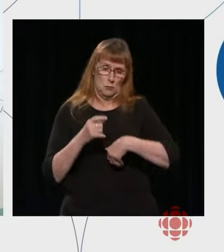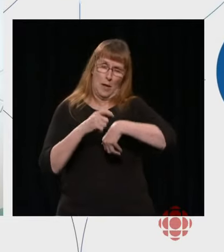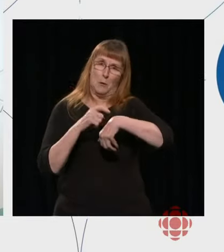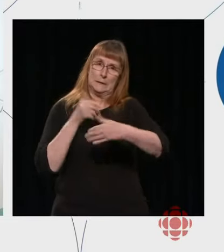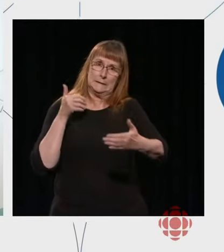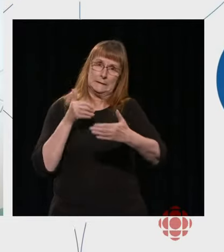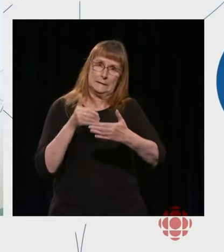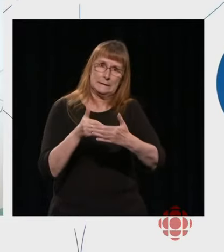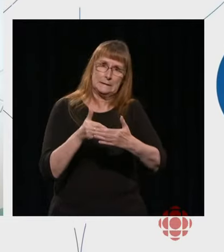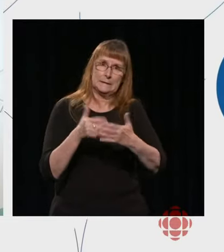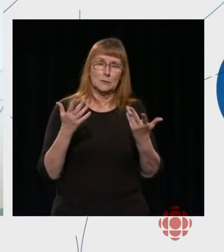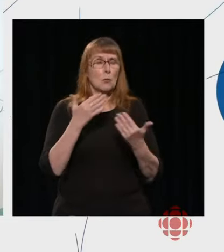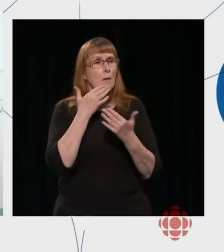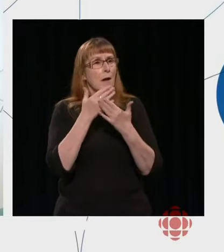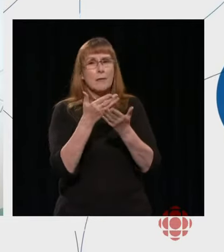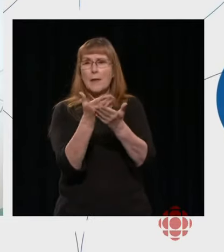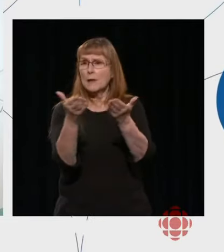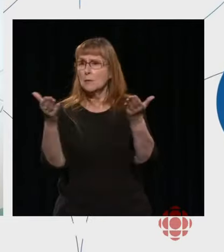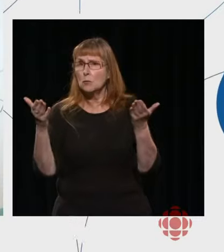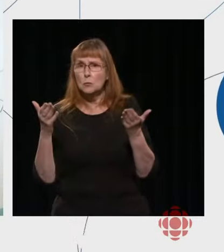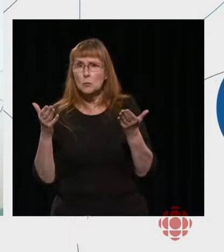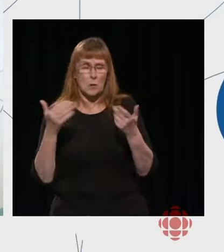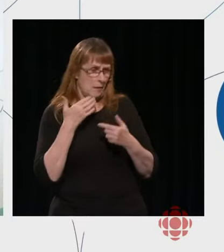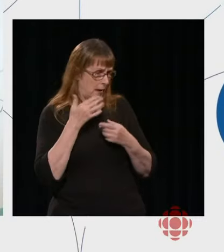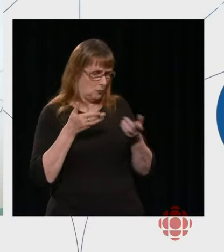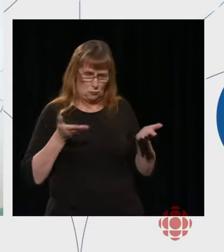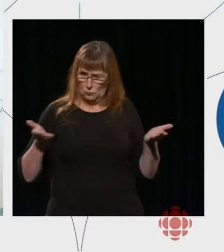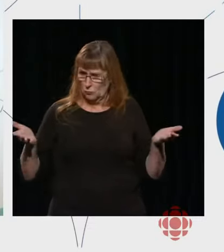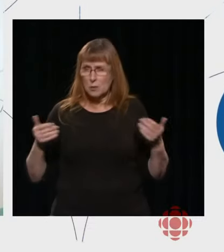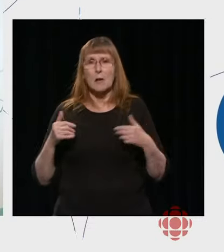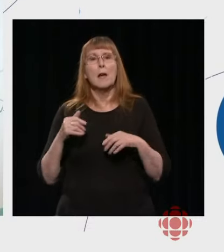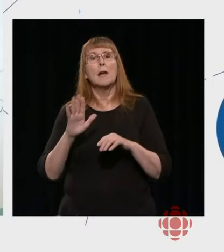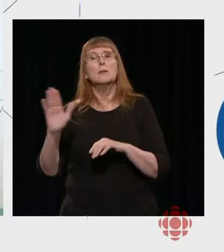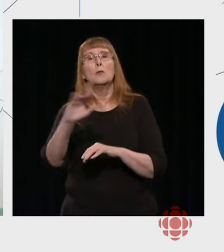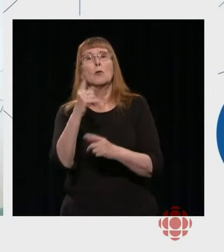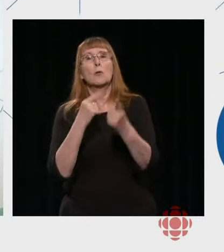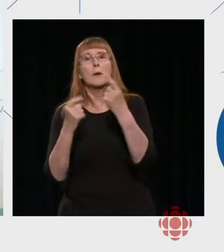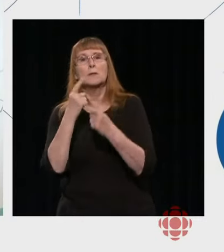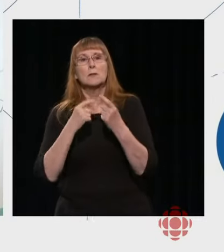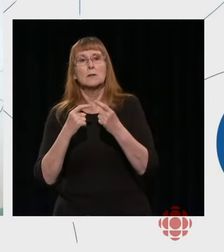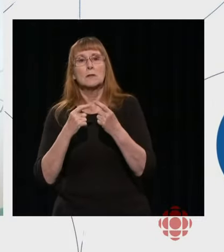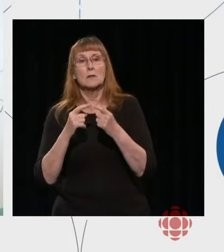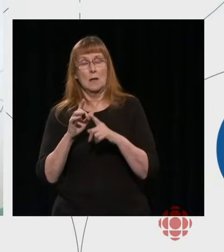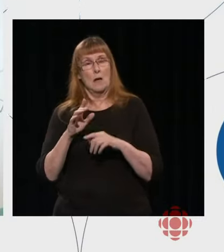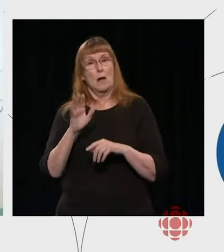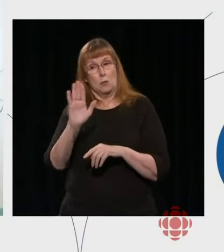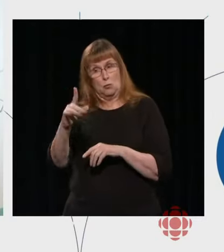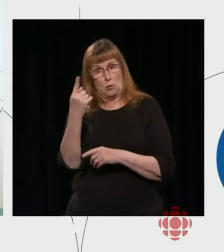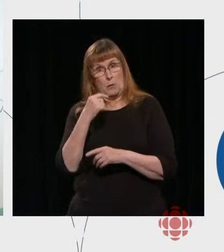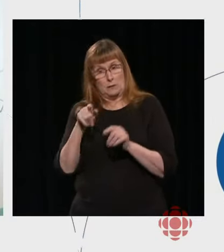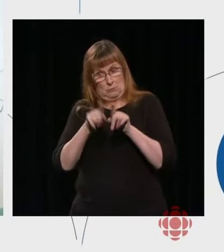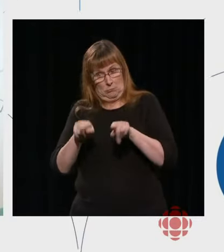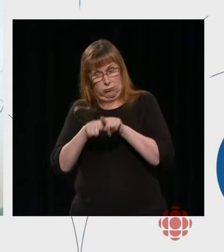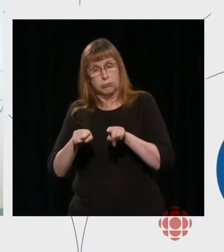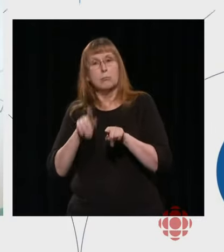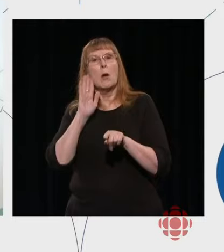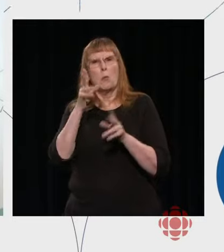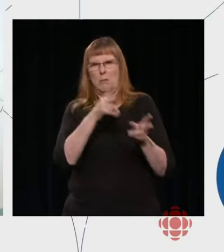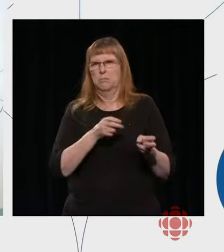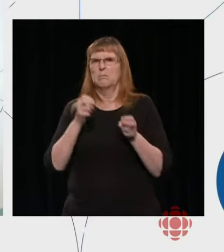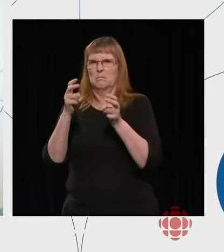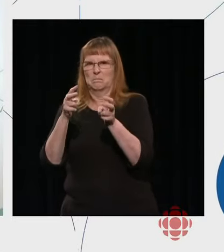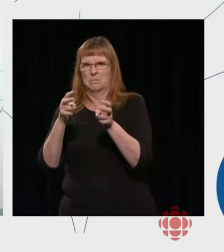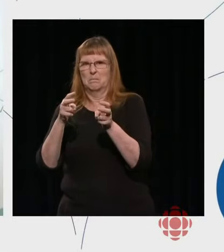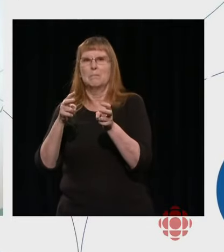having been with us today. We will stop here for the questions frequently asked and the answers will be posted on